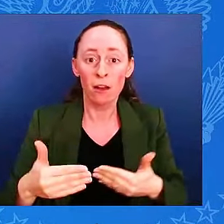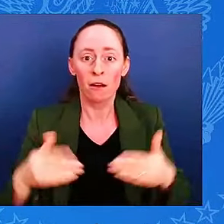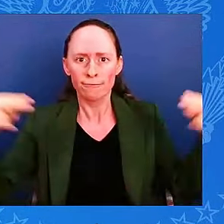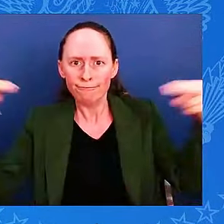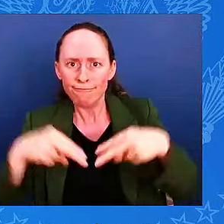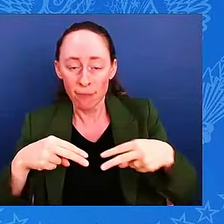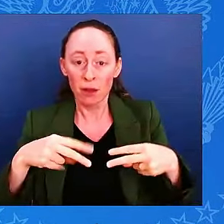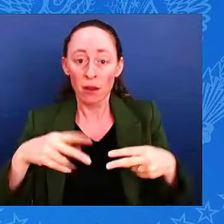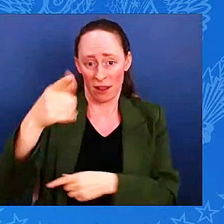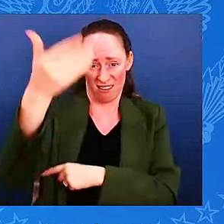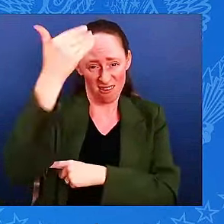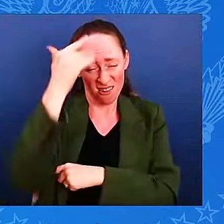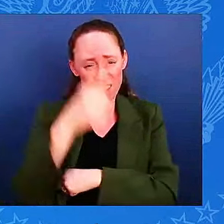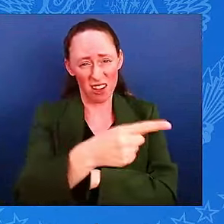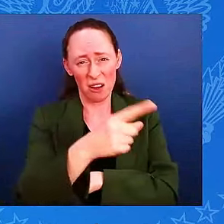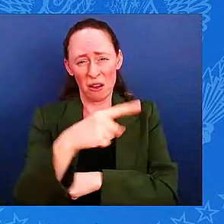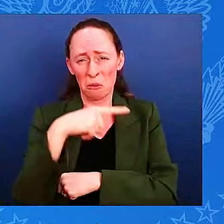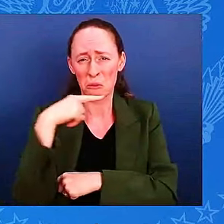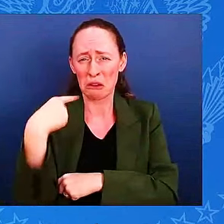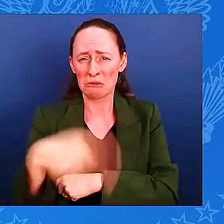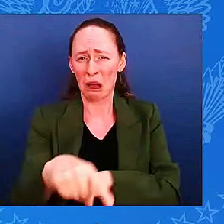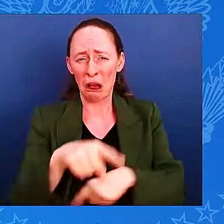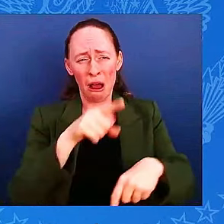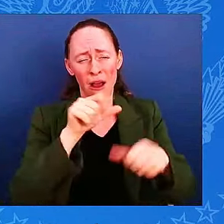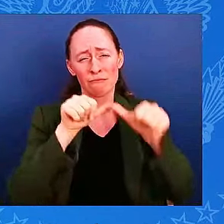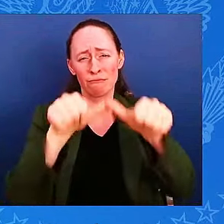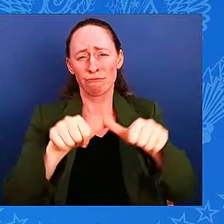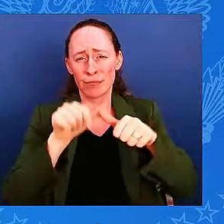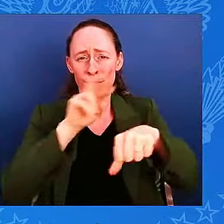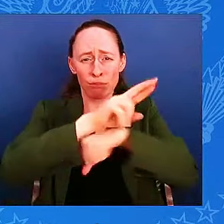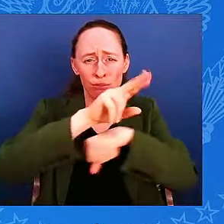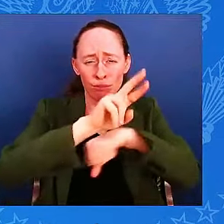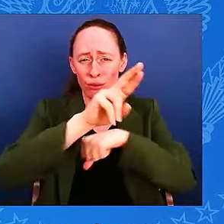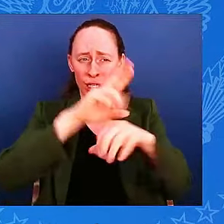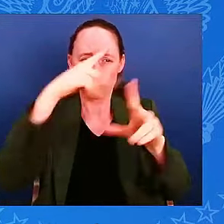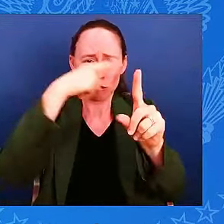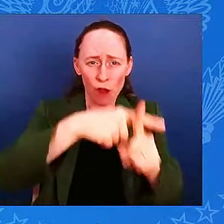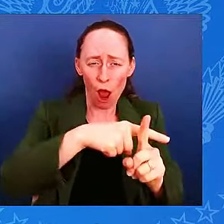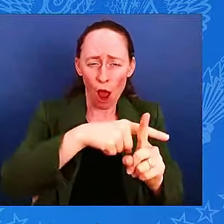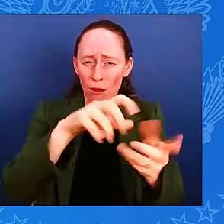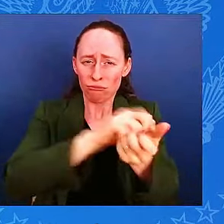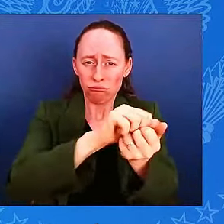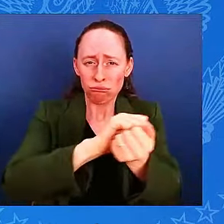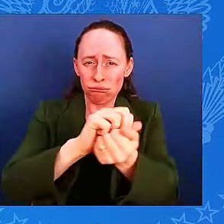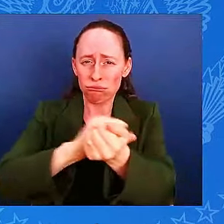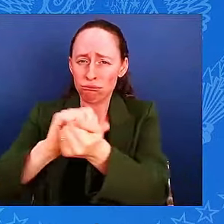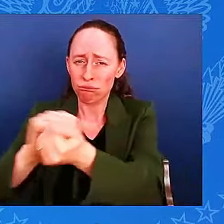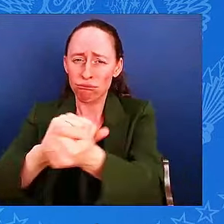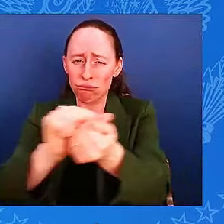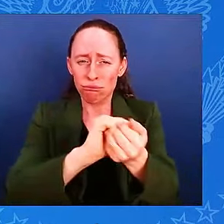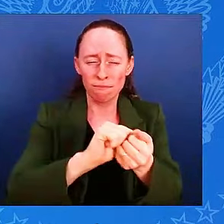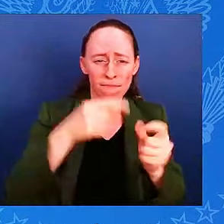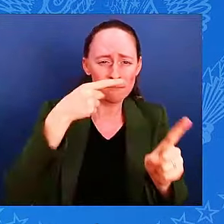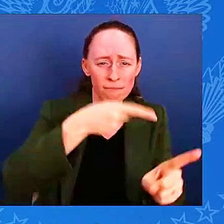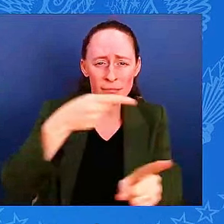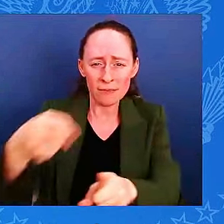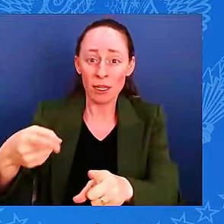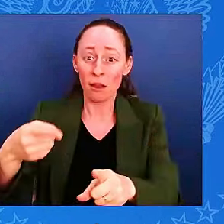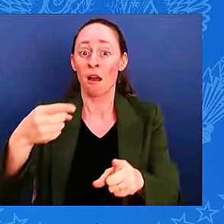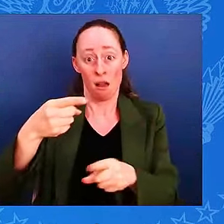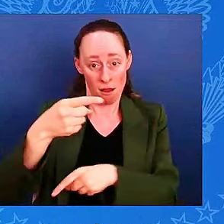And less well-known is the story of Ukraine's economic resilience. Ukraine's GDP is stable and actually growing.